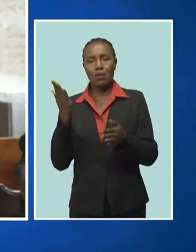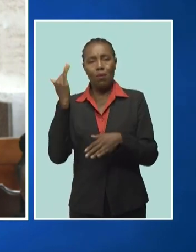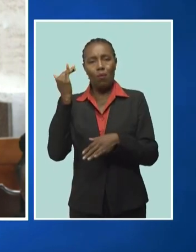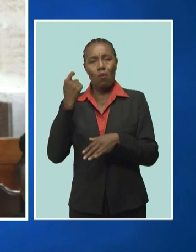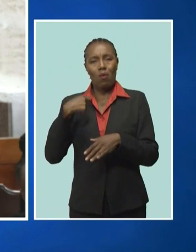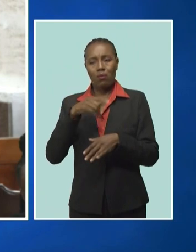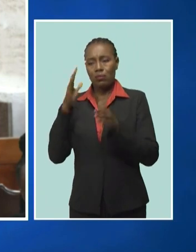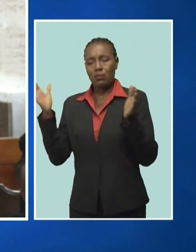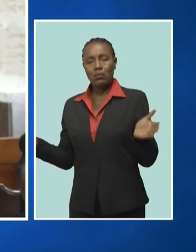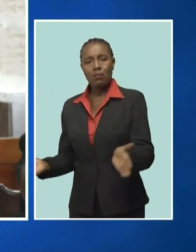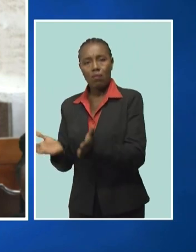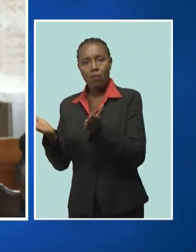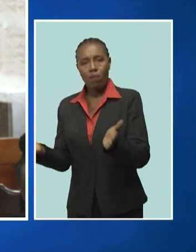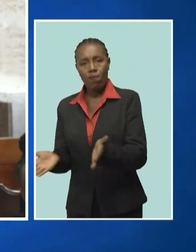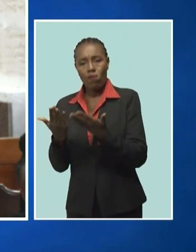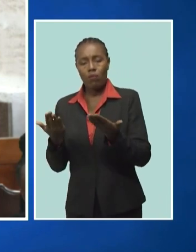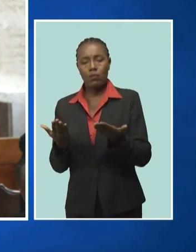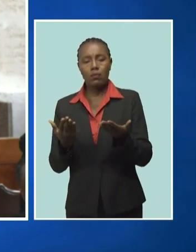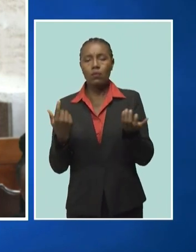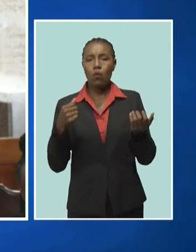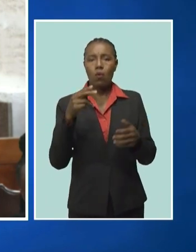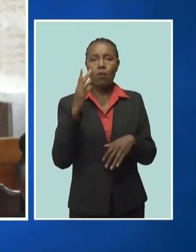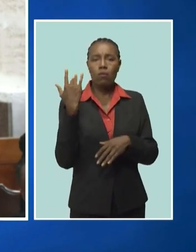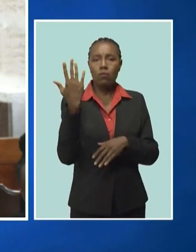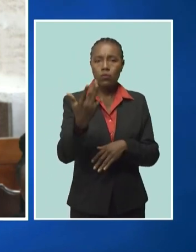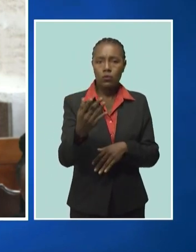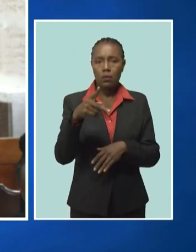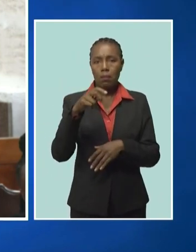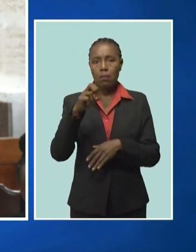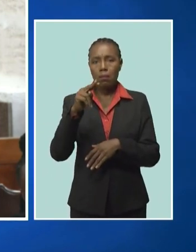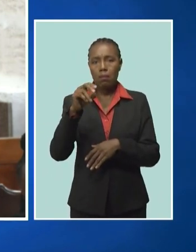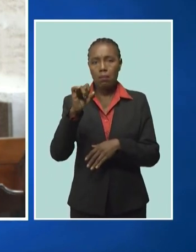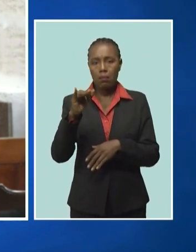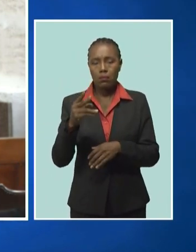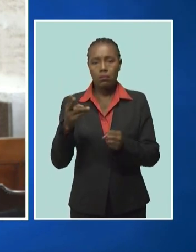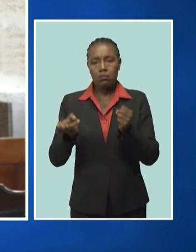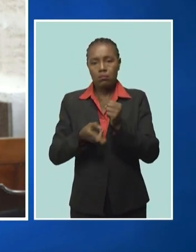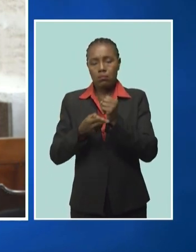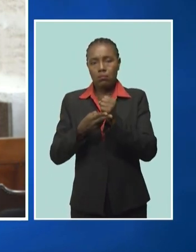be encouraged to save for our pensions. We're being penalized for it, sir.